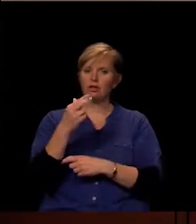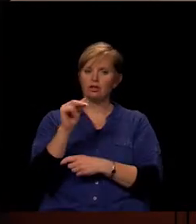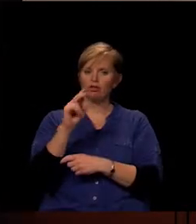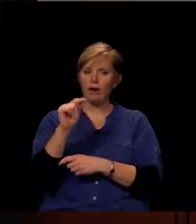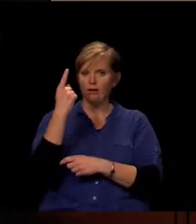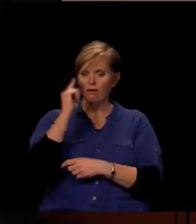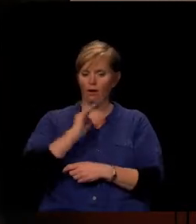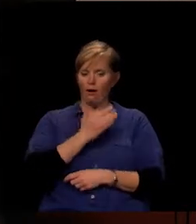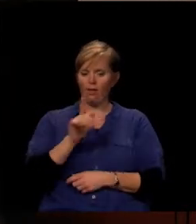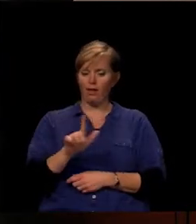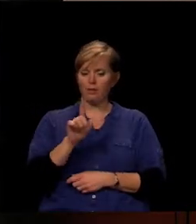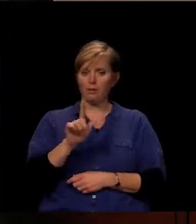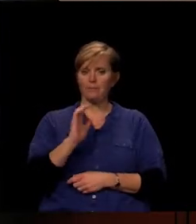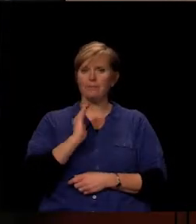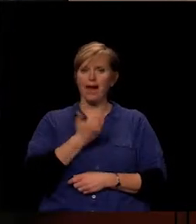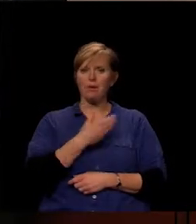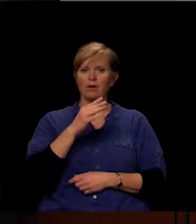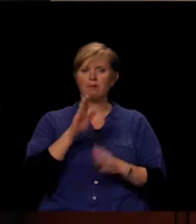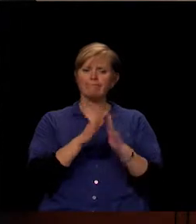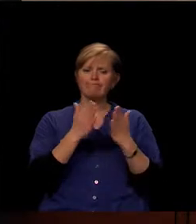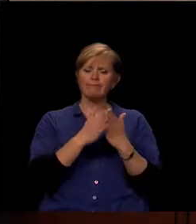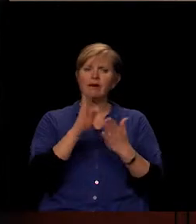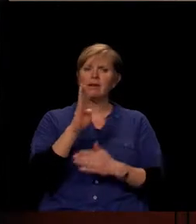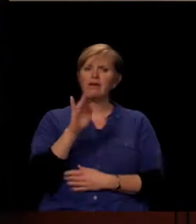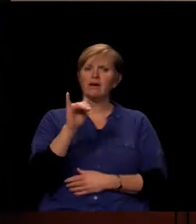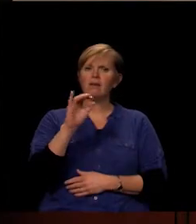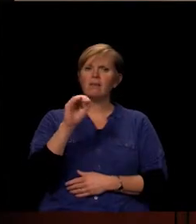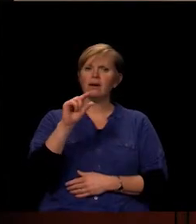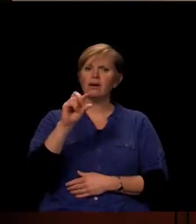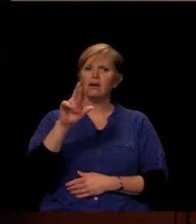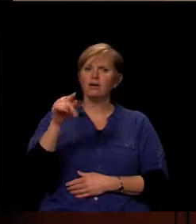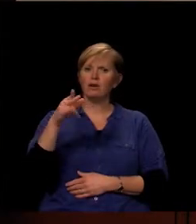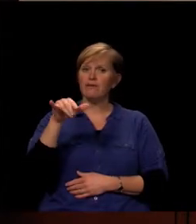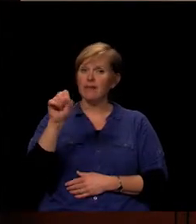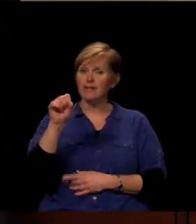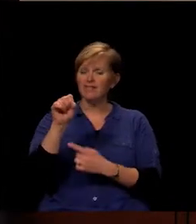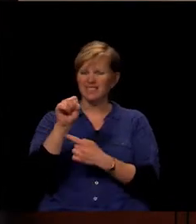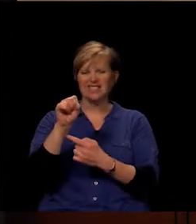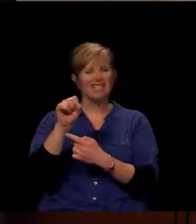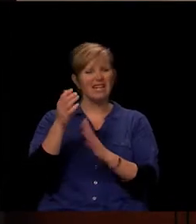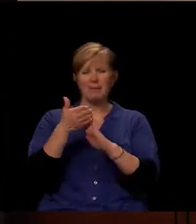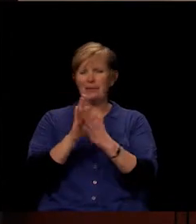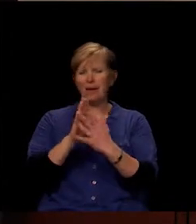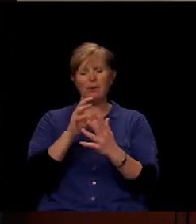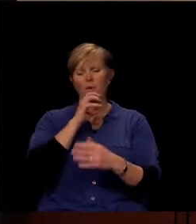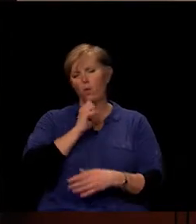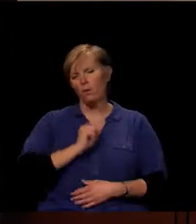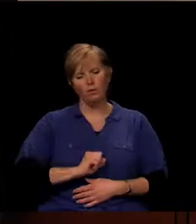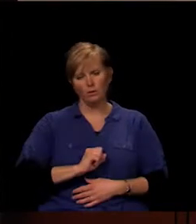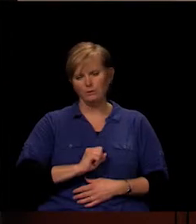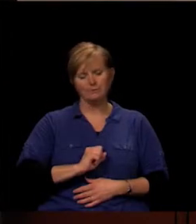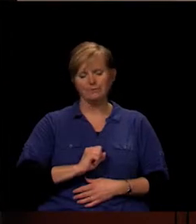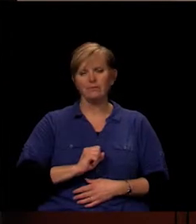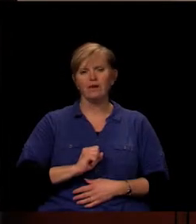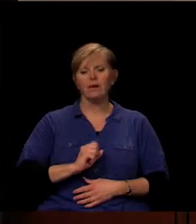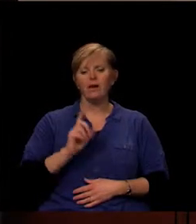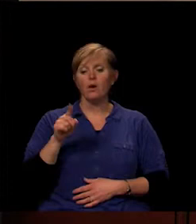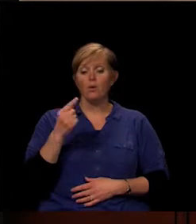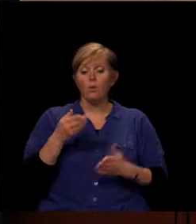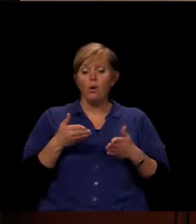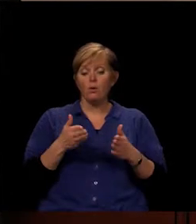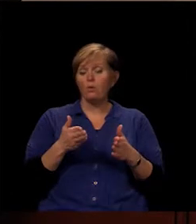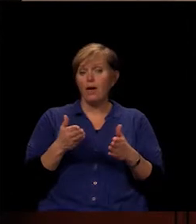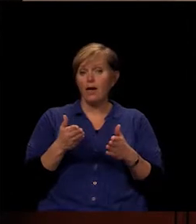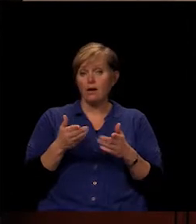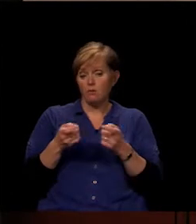library is our biographies were becoming quite antiquated. And one of the ways we address